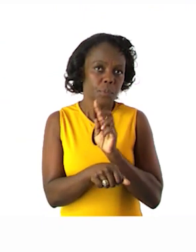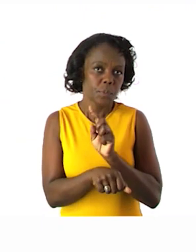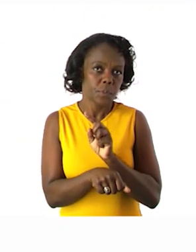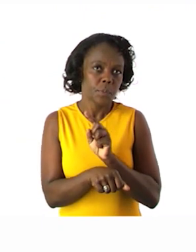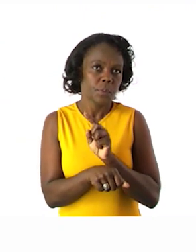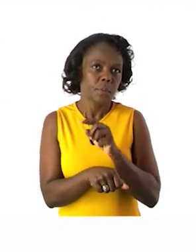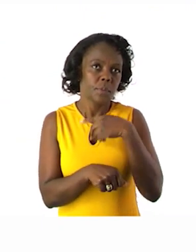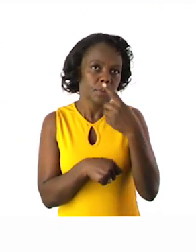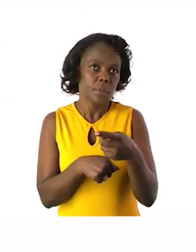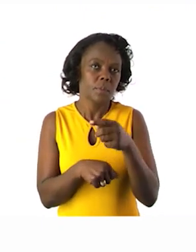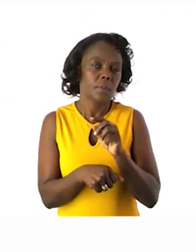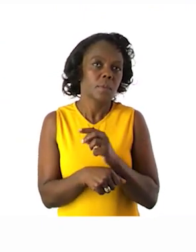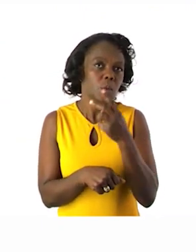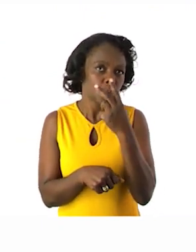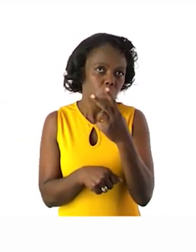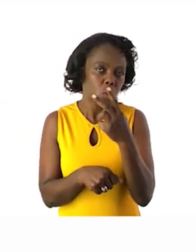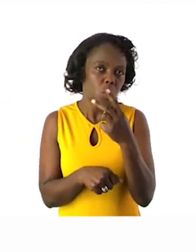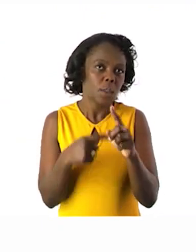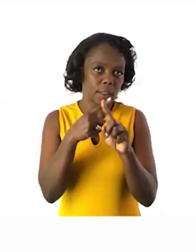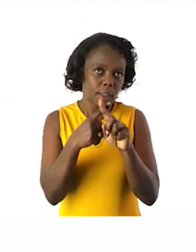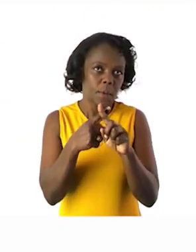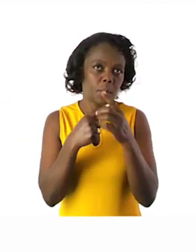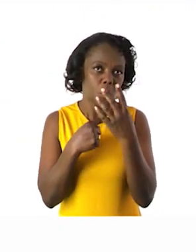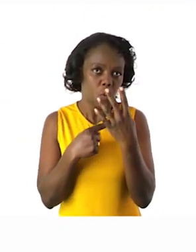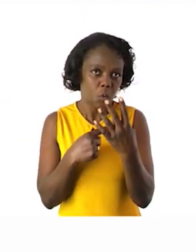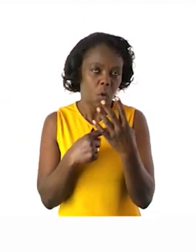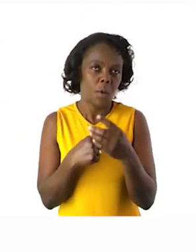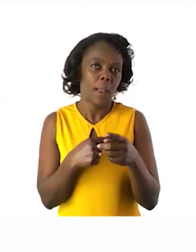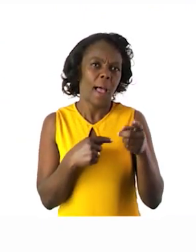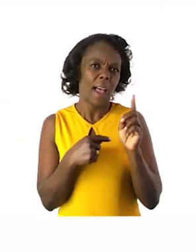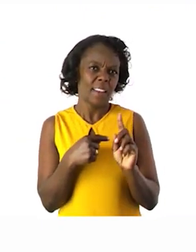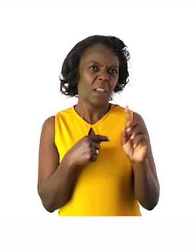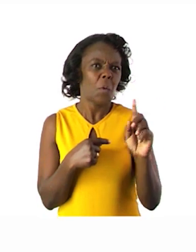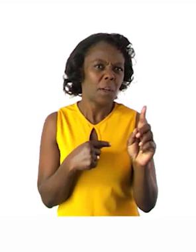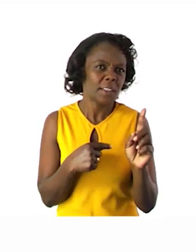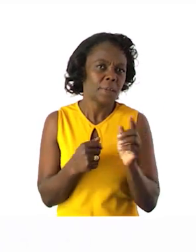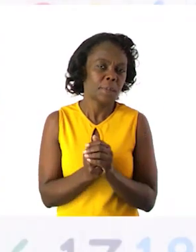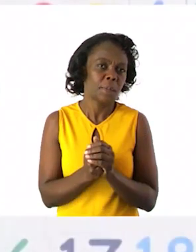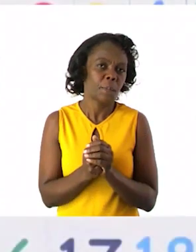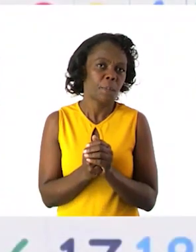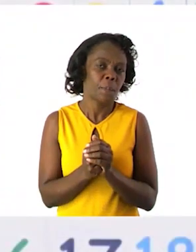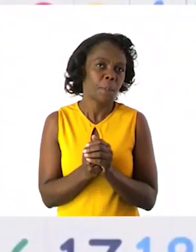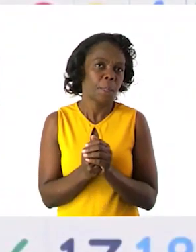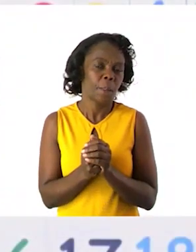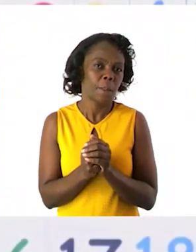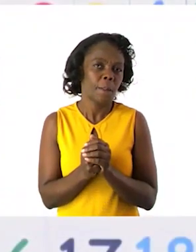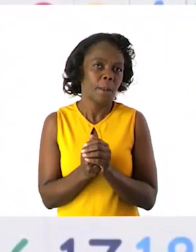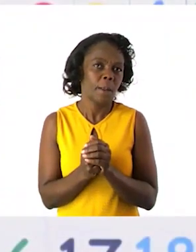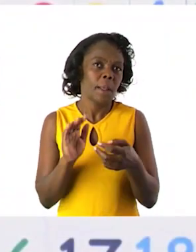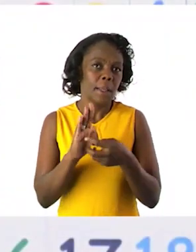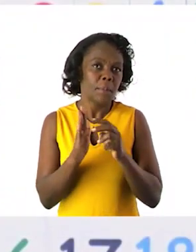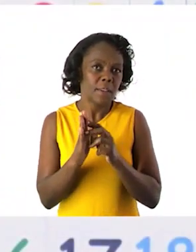2 times 4. What will be our answer? Don't forget to repeat adding the number.